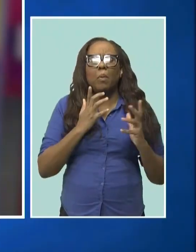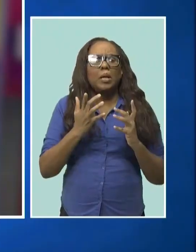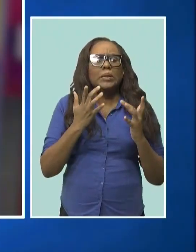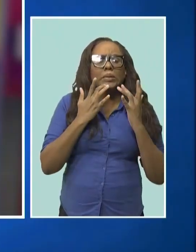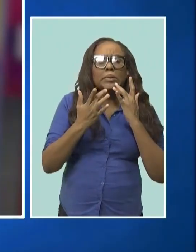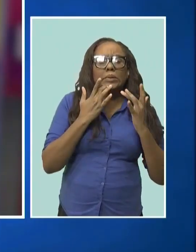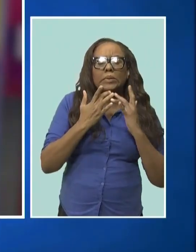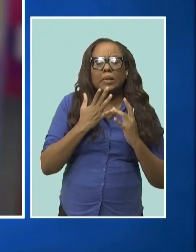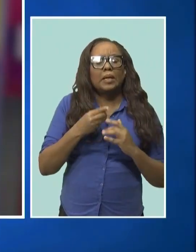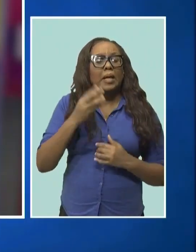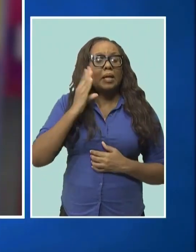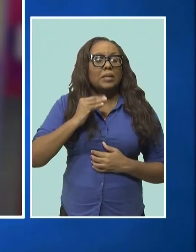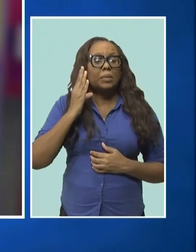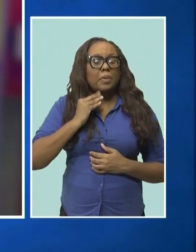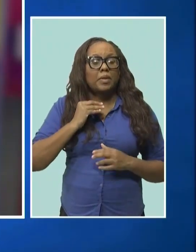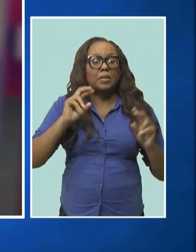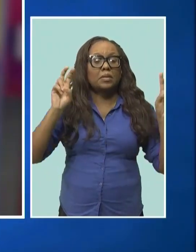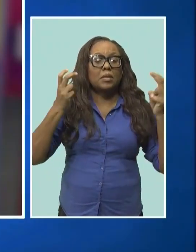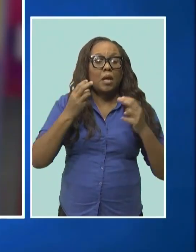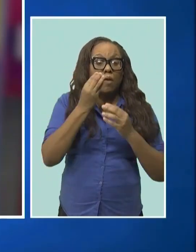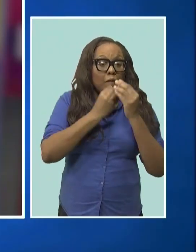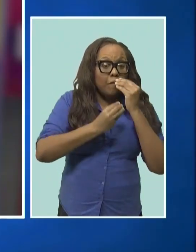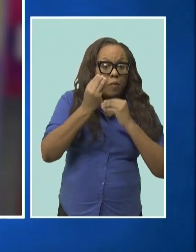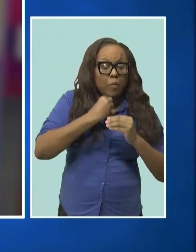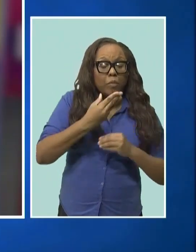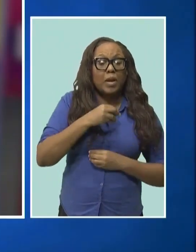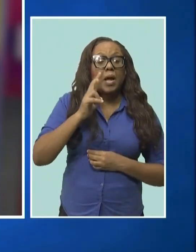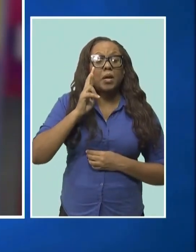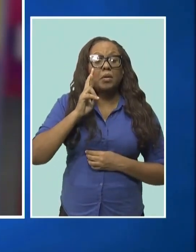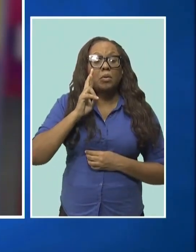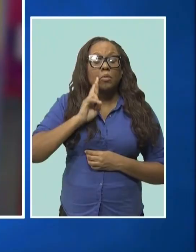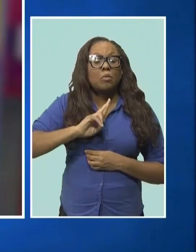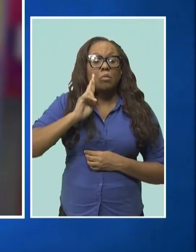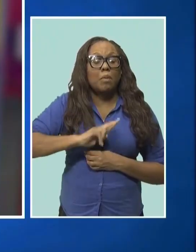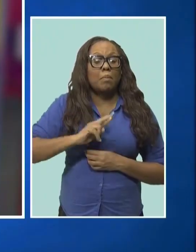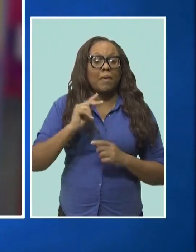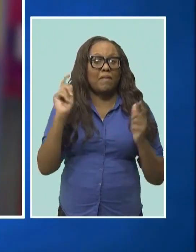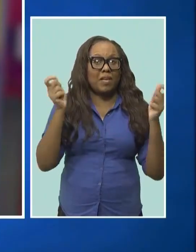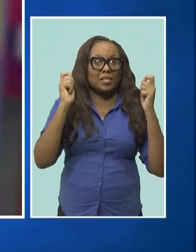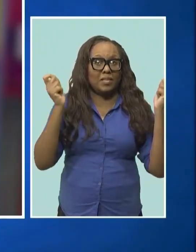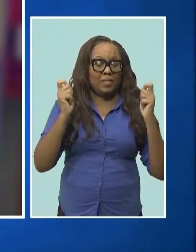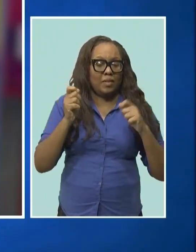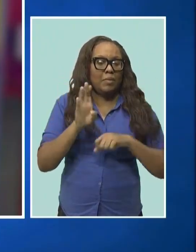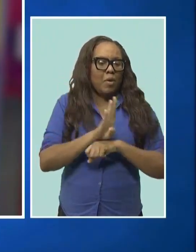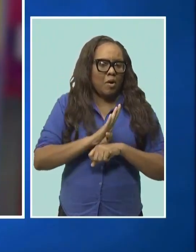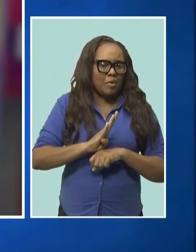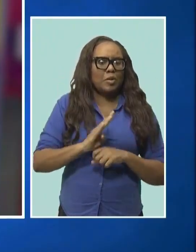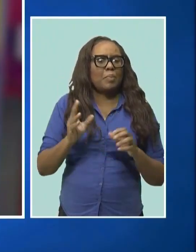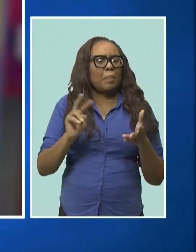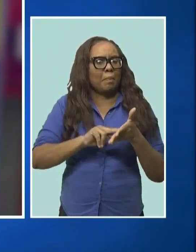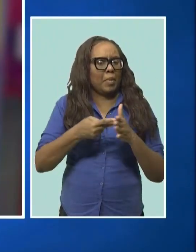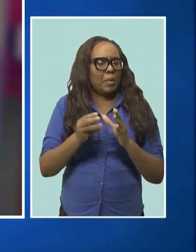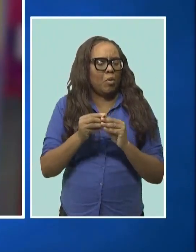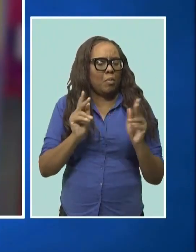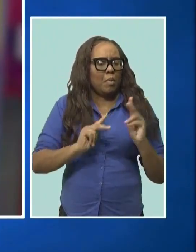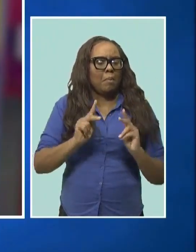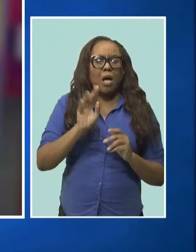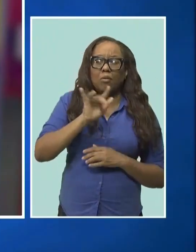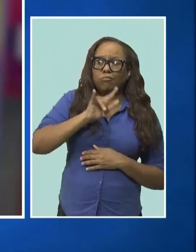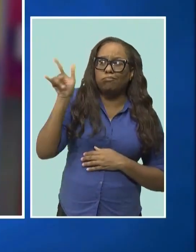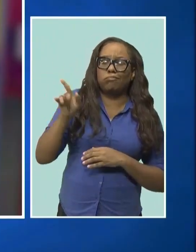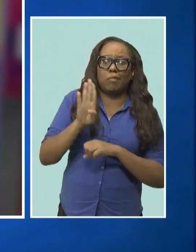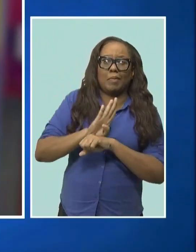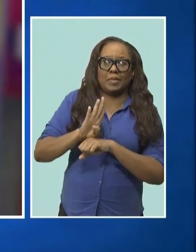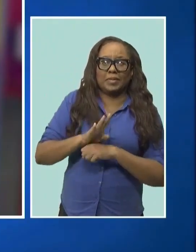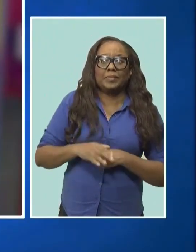as well as other events. It is known that JetBlue is New York's hometown airline, So I think the strong affiliation with JetBlue on